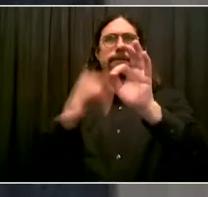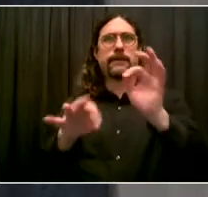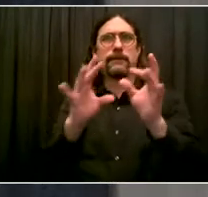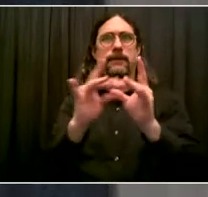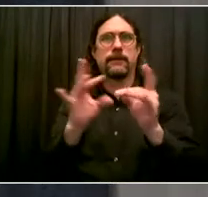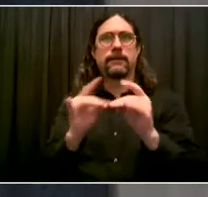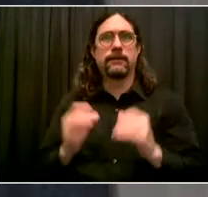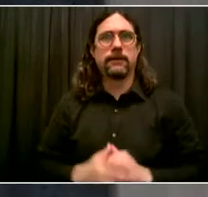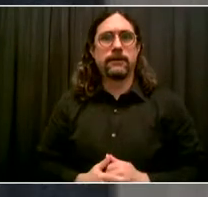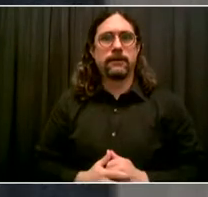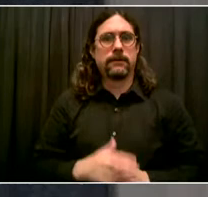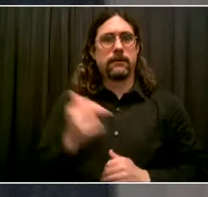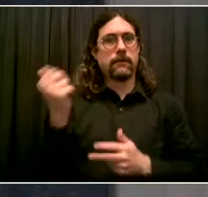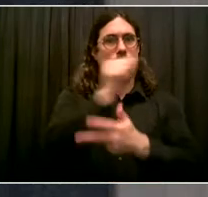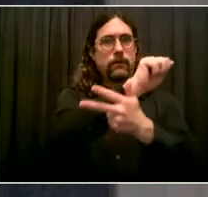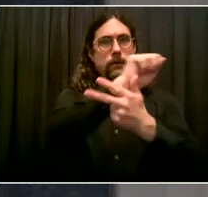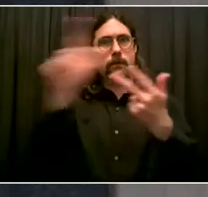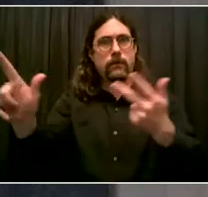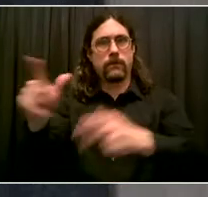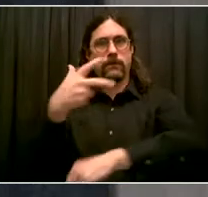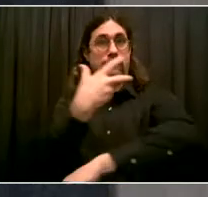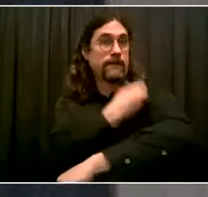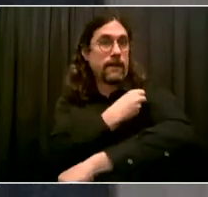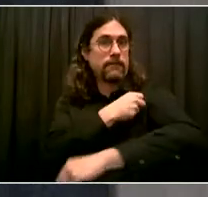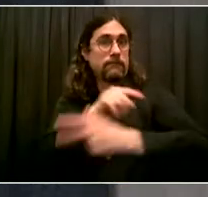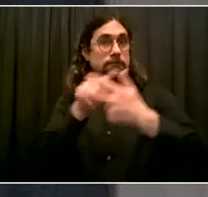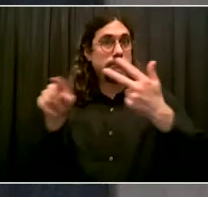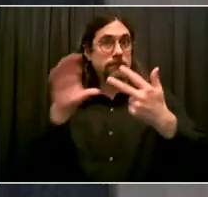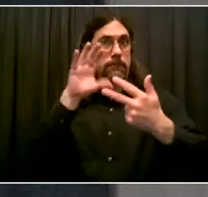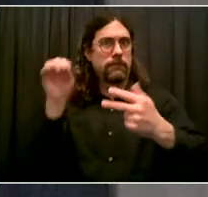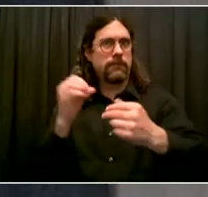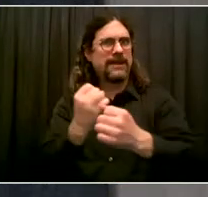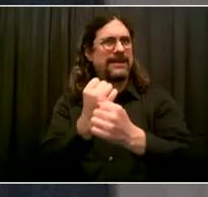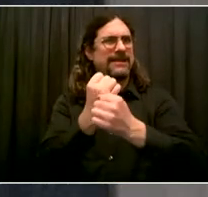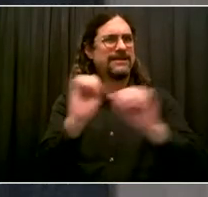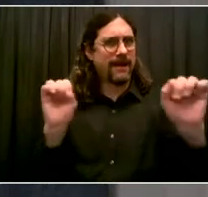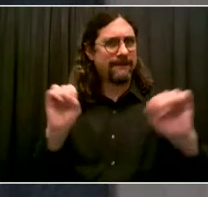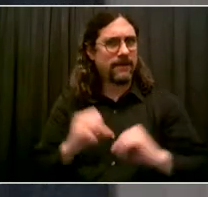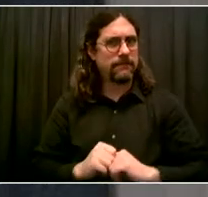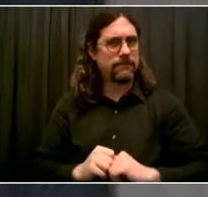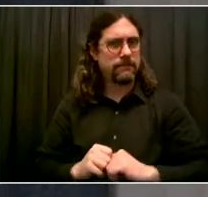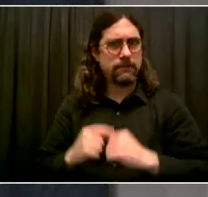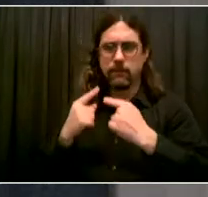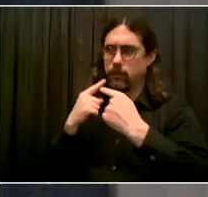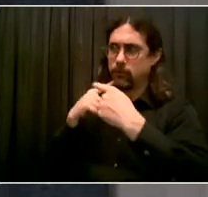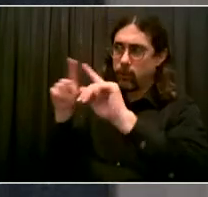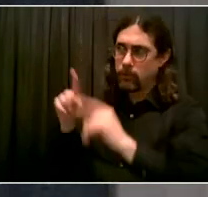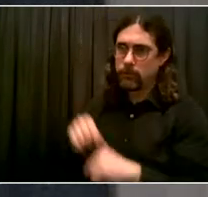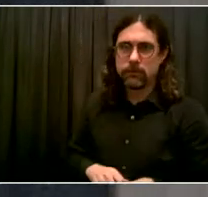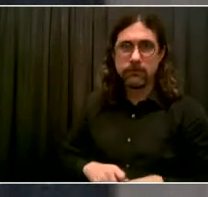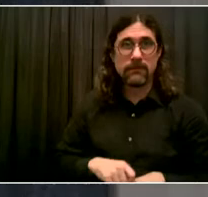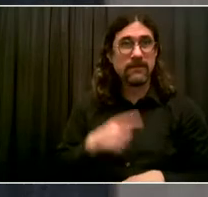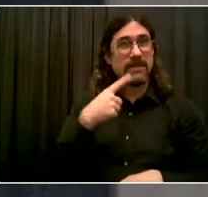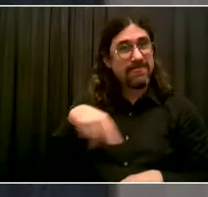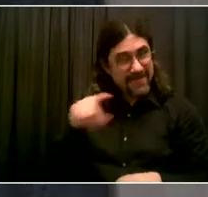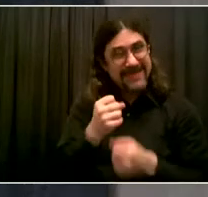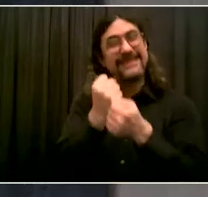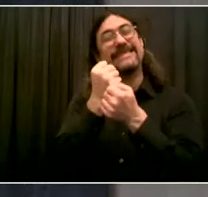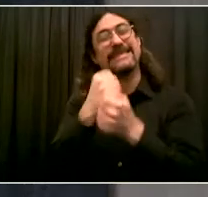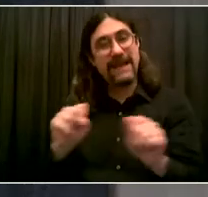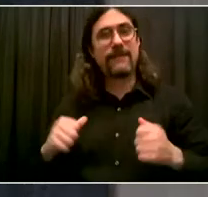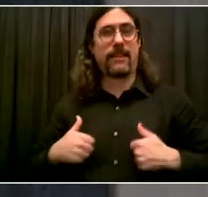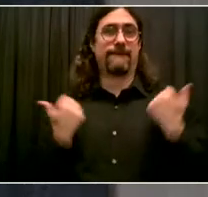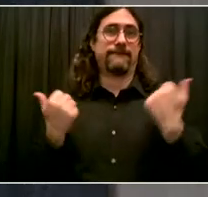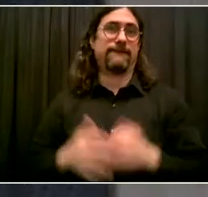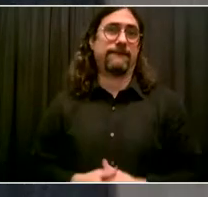lives. La vacuna es muy importante porque salva vidas. That's why we have chosen to